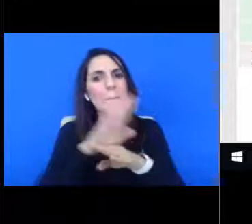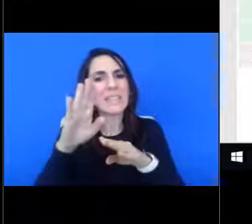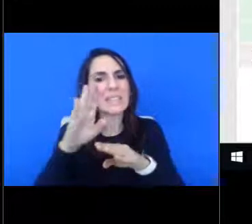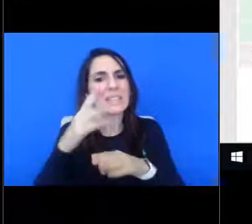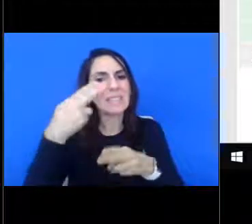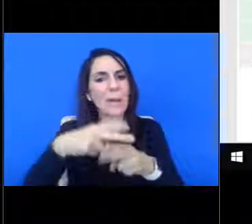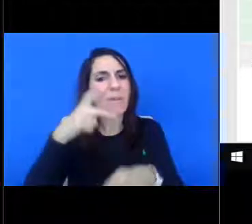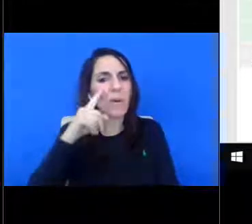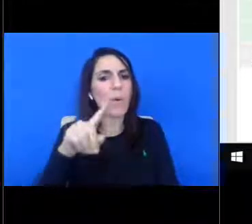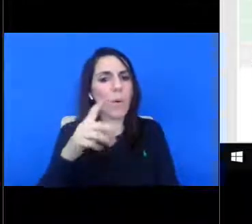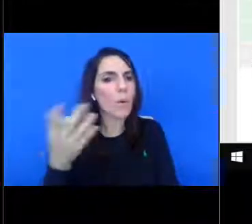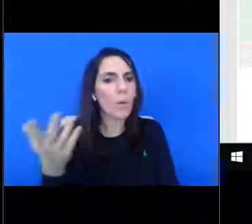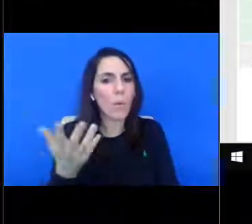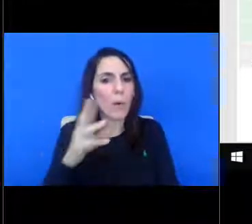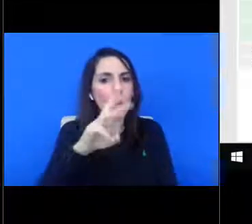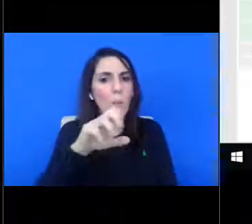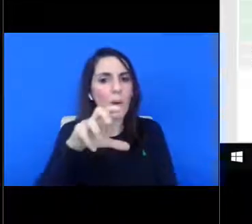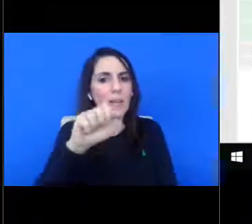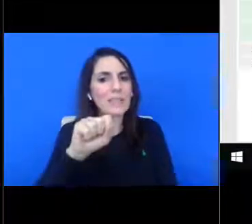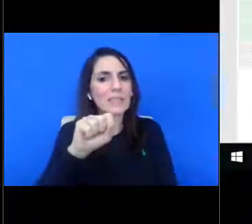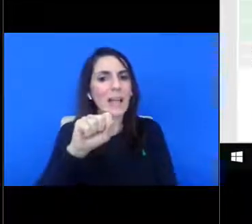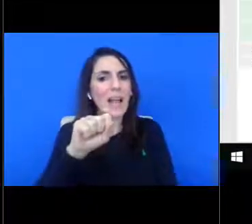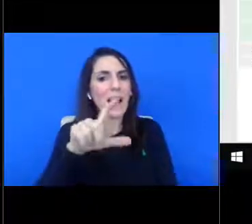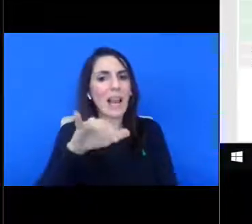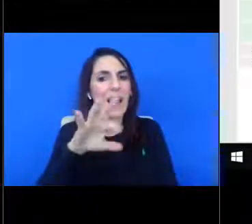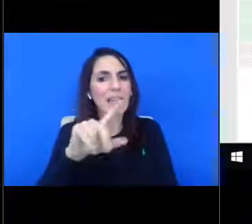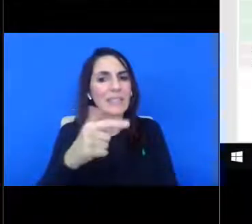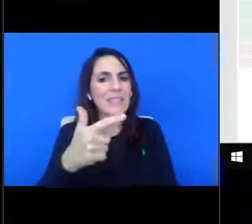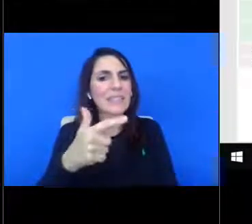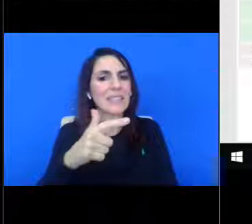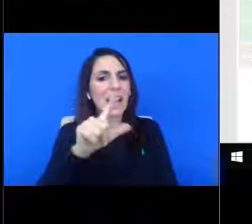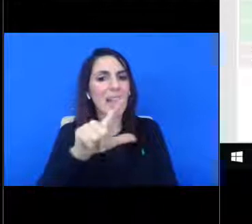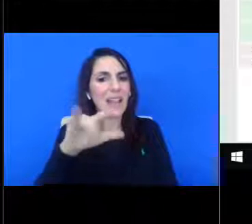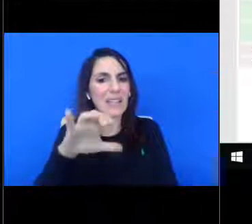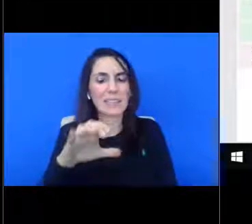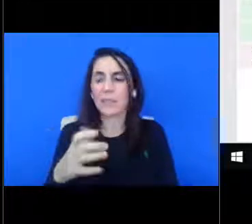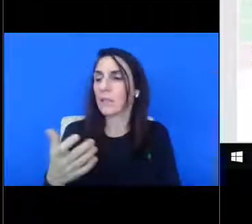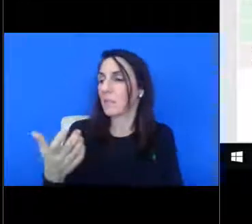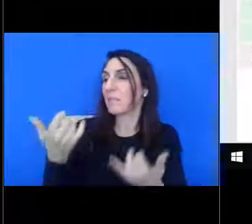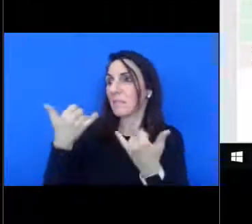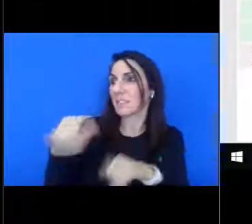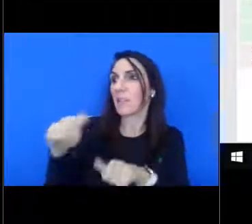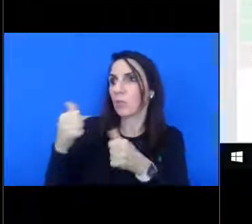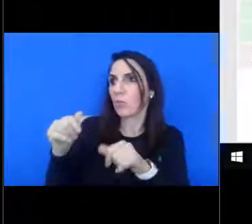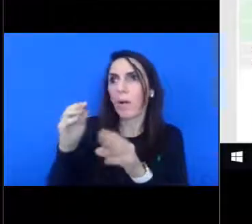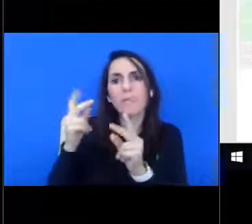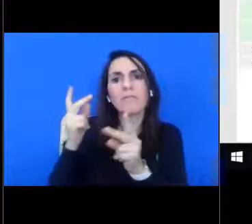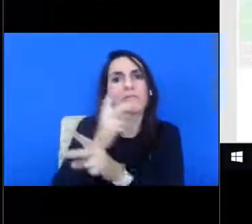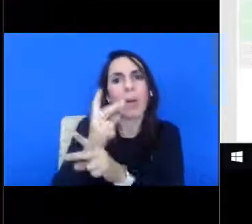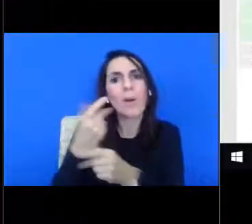LLC, has that been forward? Or is any progress happening? They're, working on it. That's all I wanted to hear. Thank you.